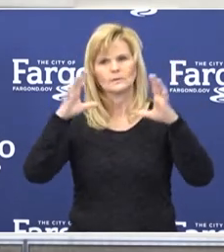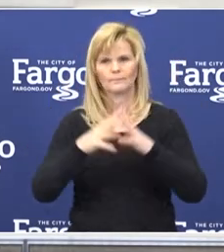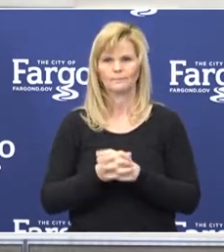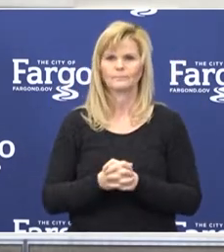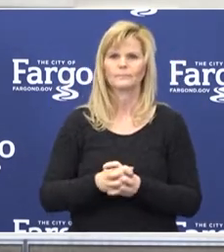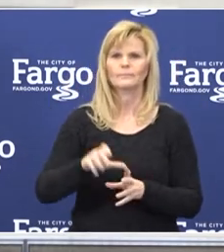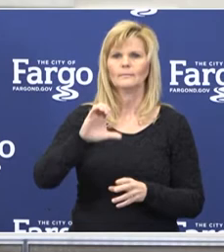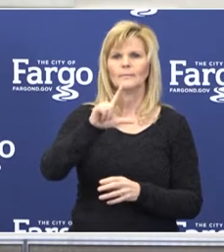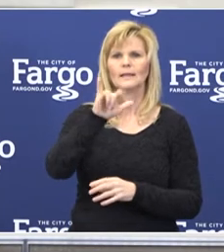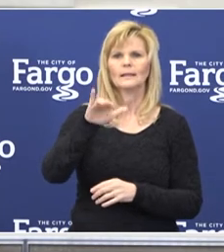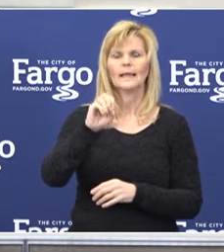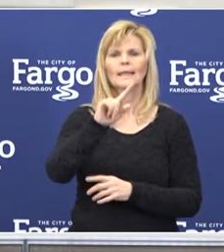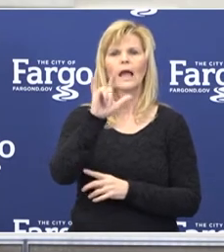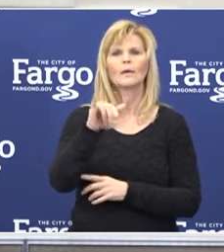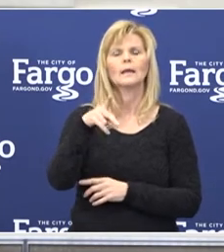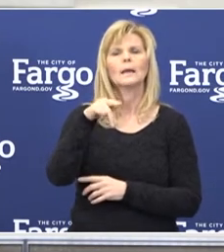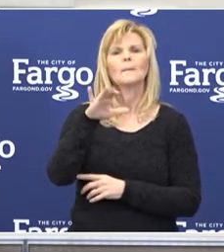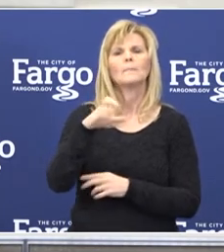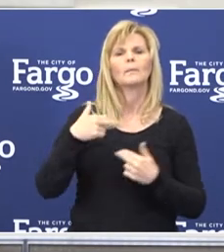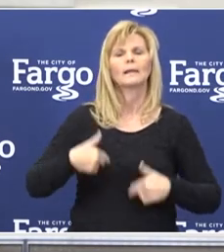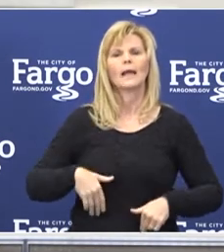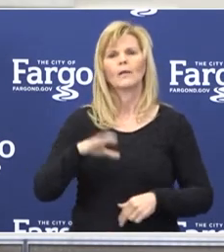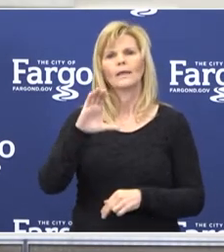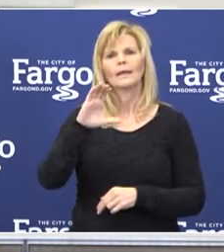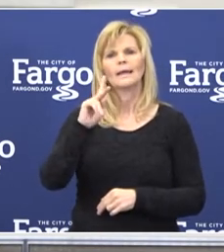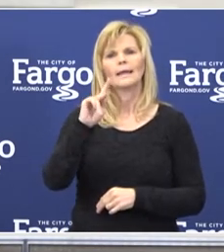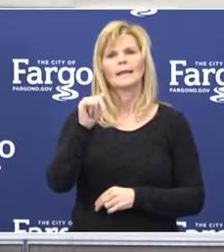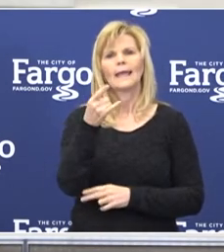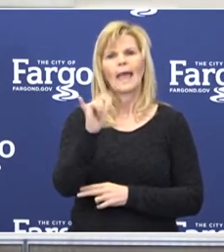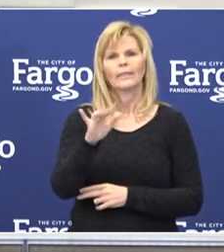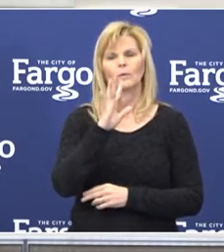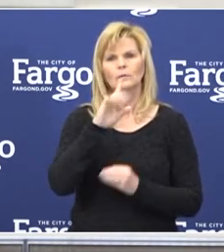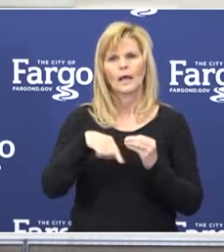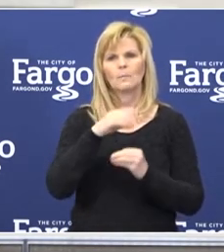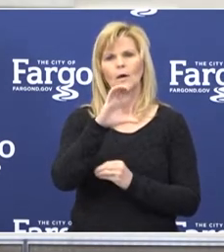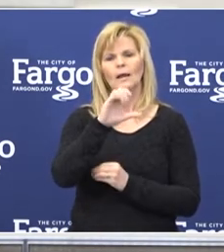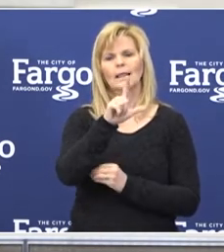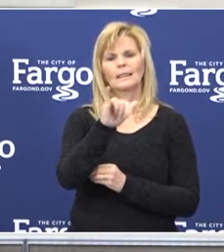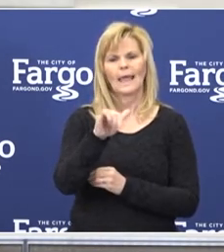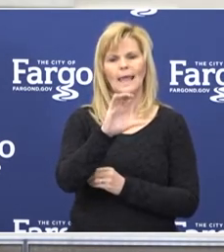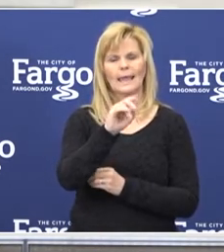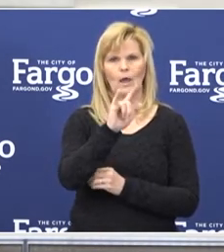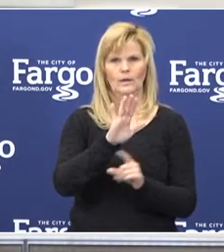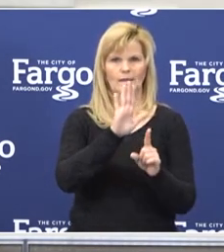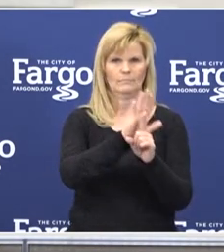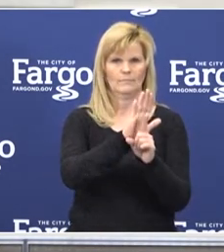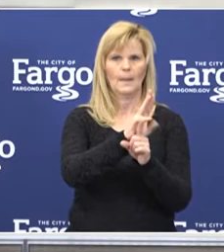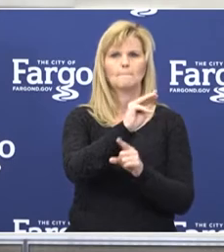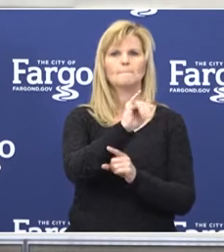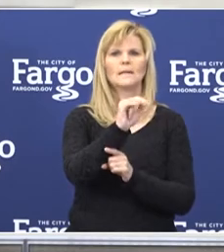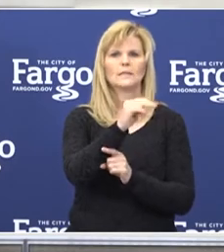Clay County Public Health, Kathy McKay now will speak to us about Clay County's efforts and what's going on that side of the road.